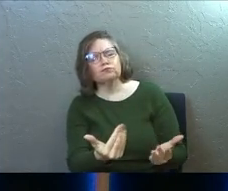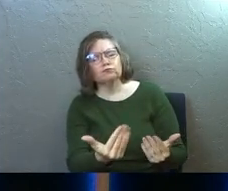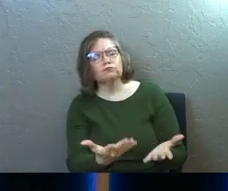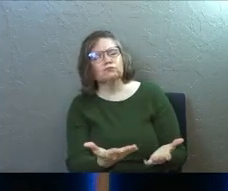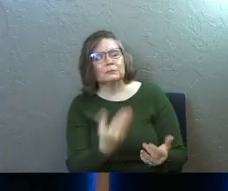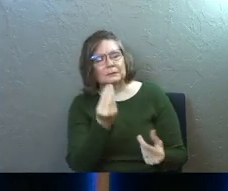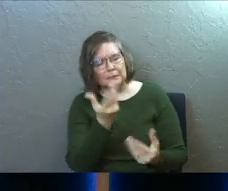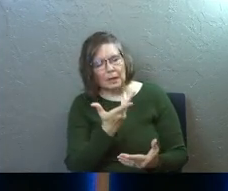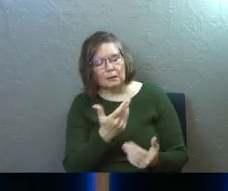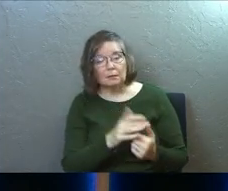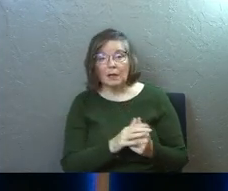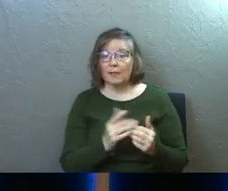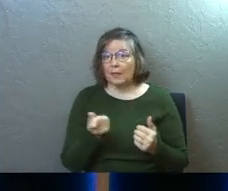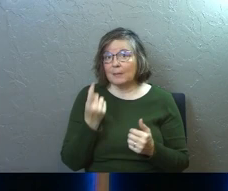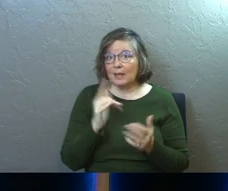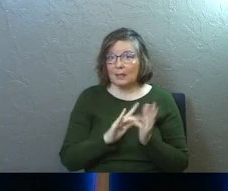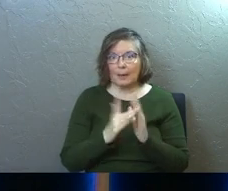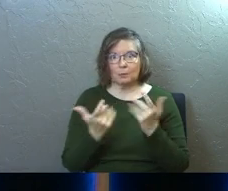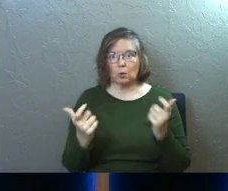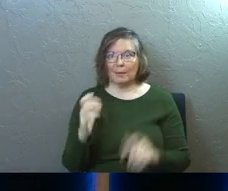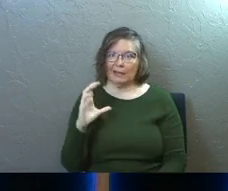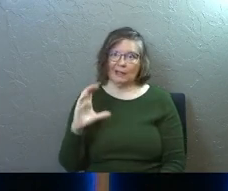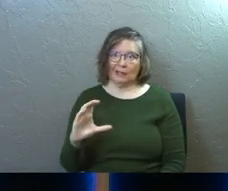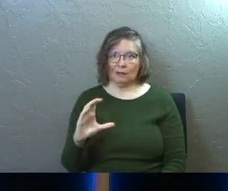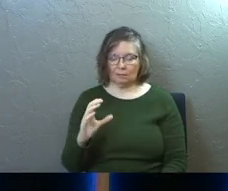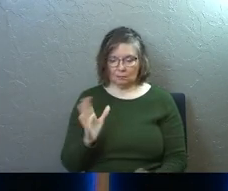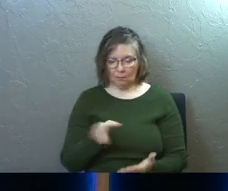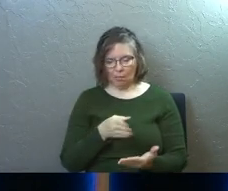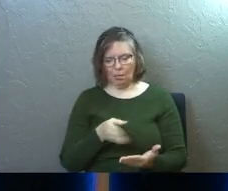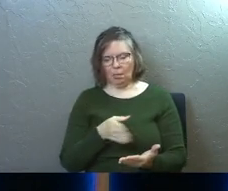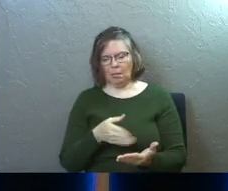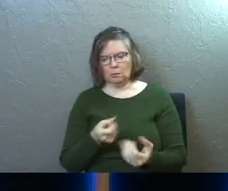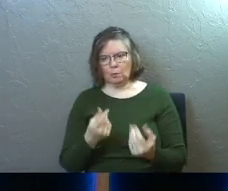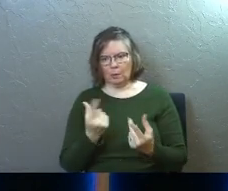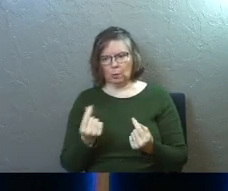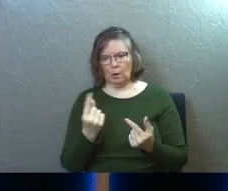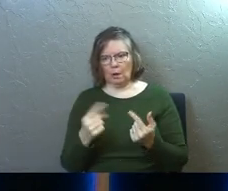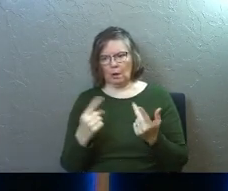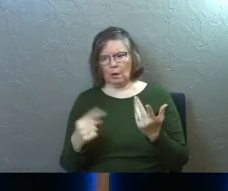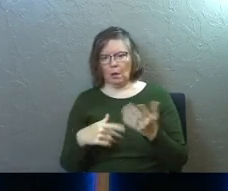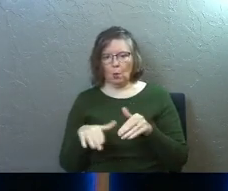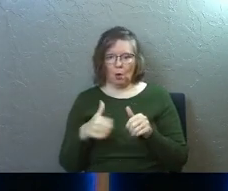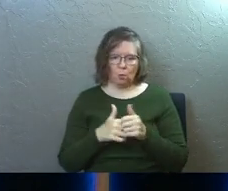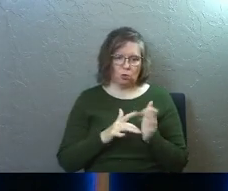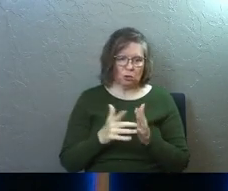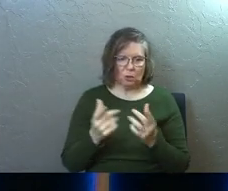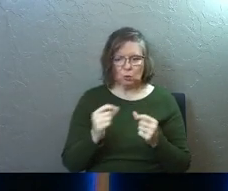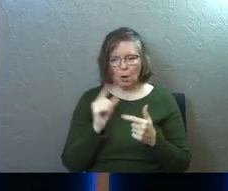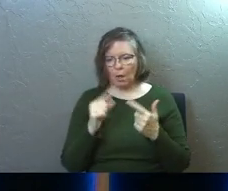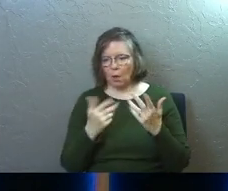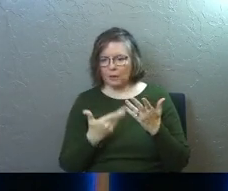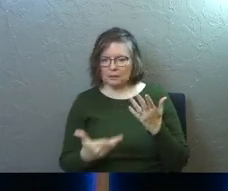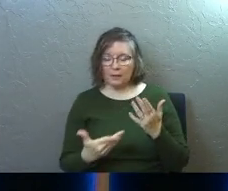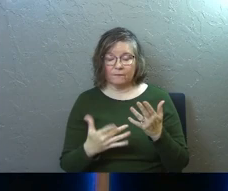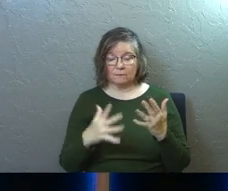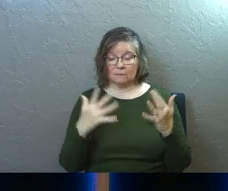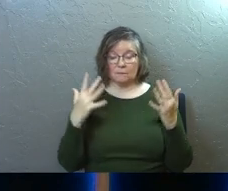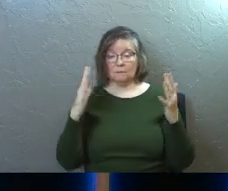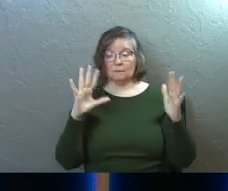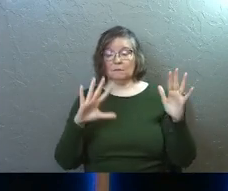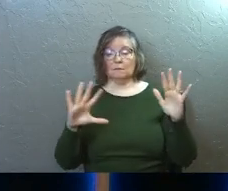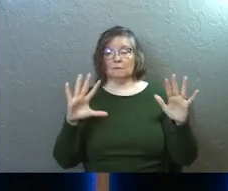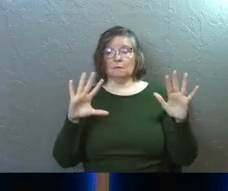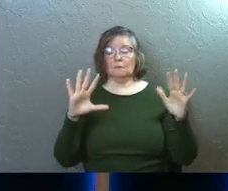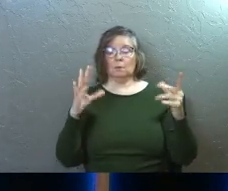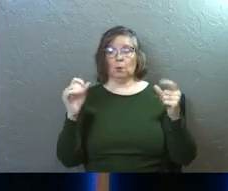to us, right? Like the Bible is so big. And there's so many things to do. Like walk with Jesus, just do all the stuff. It's like, where do